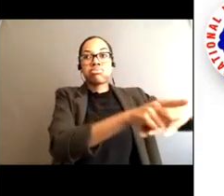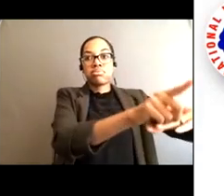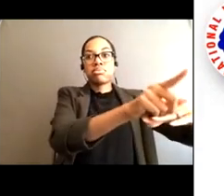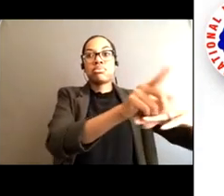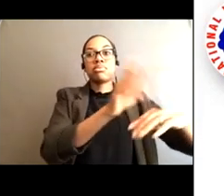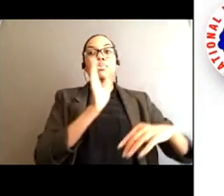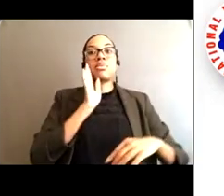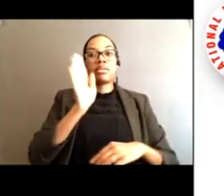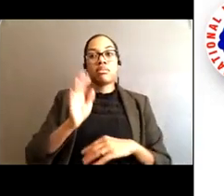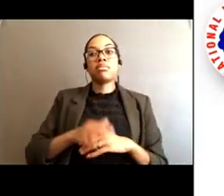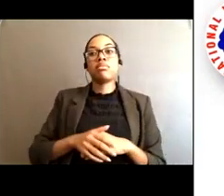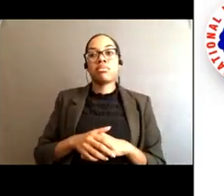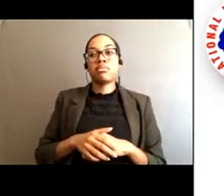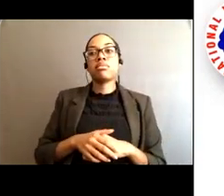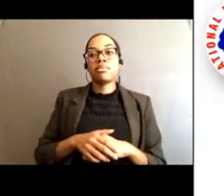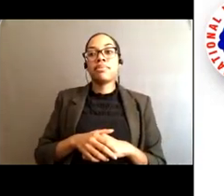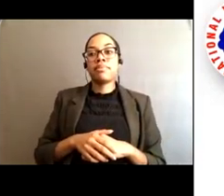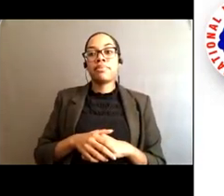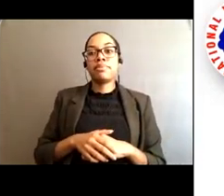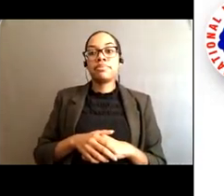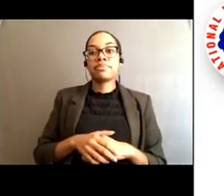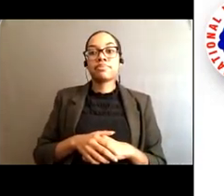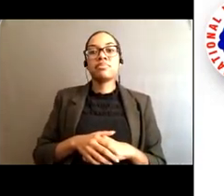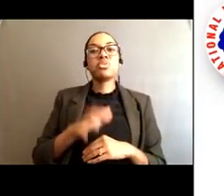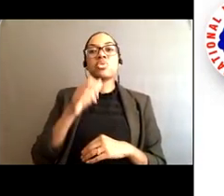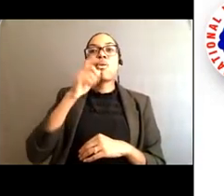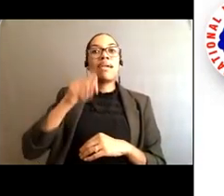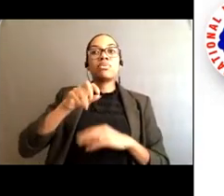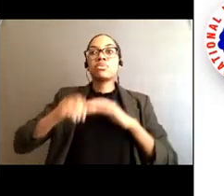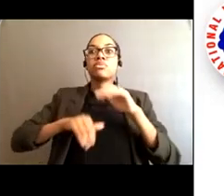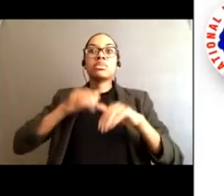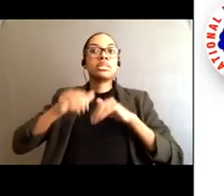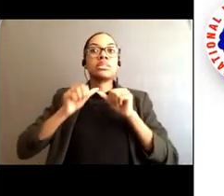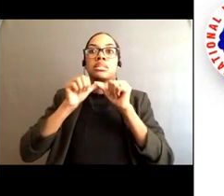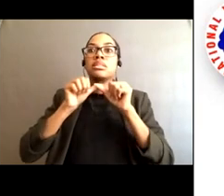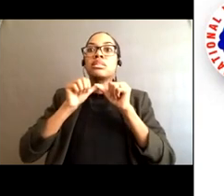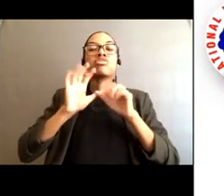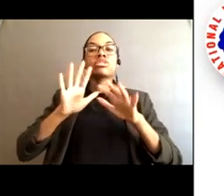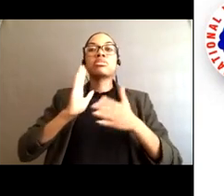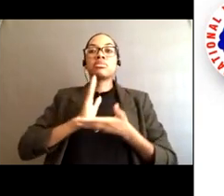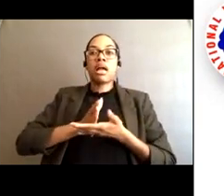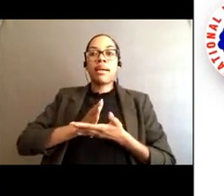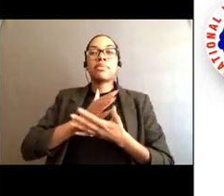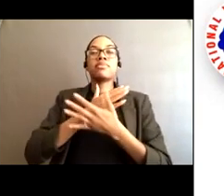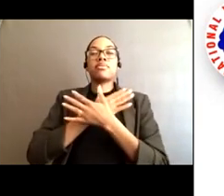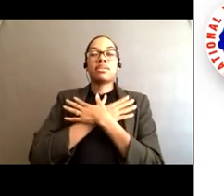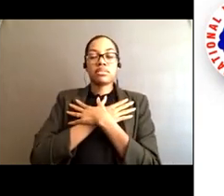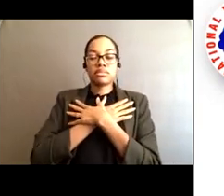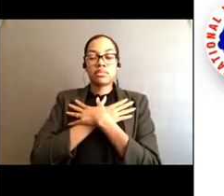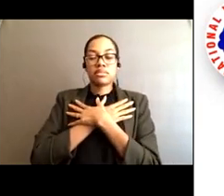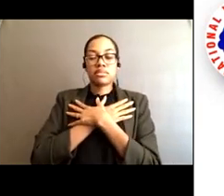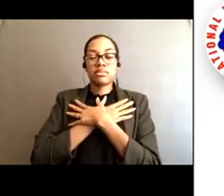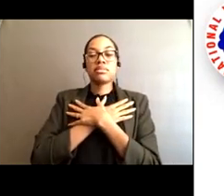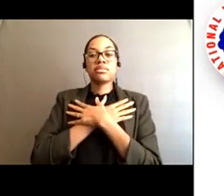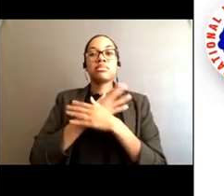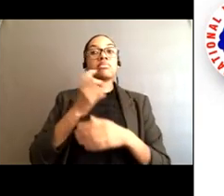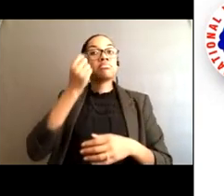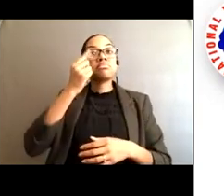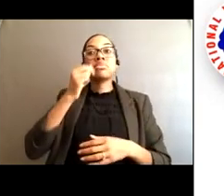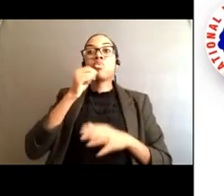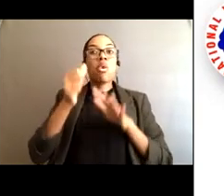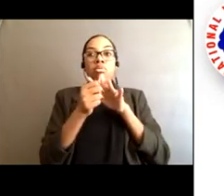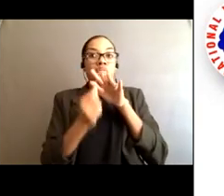towards the beach. So if you're caught in a rip current try to relax because it won't pull you under.